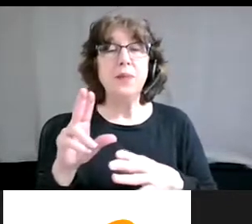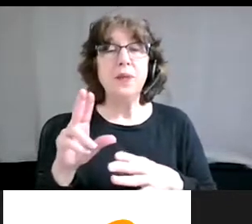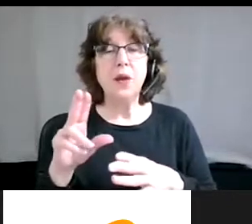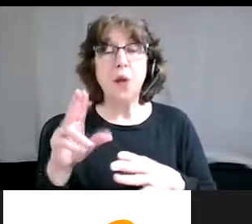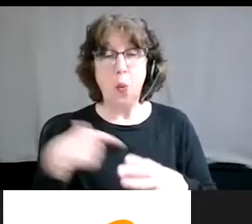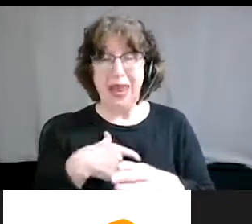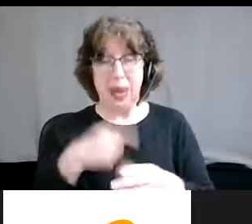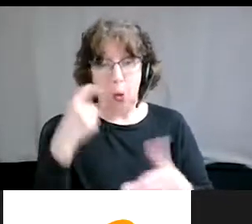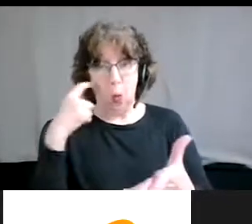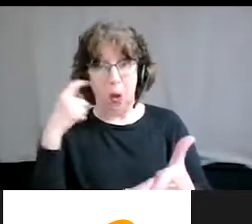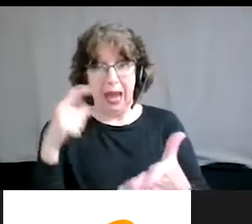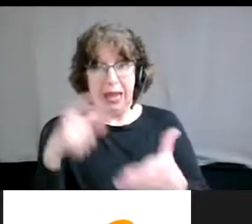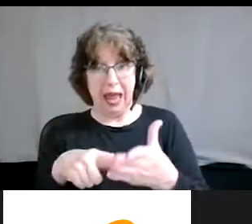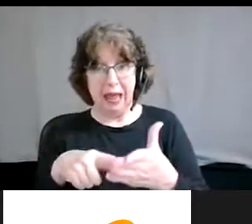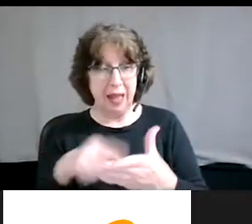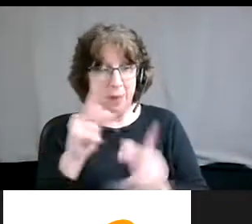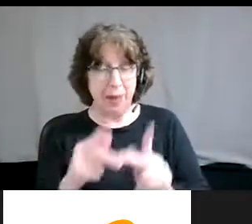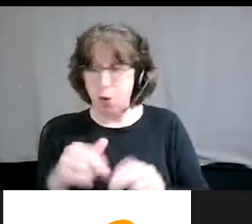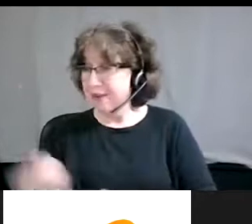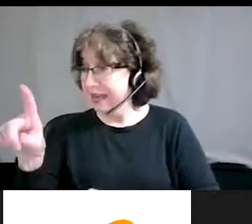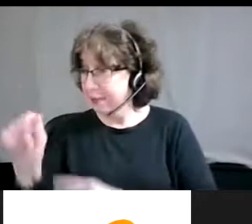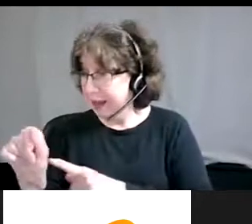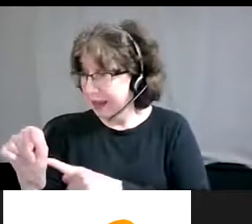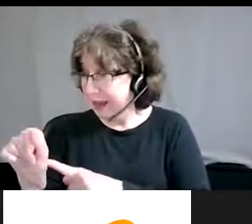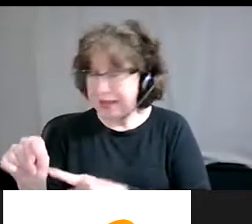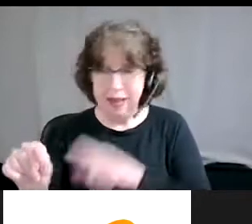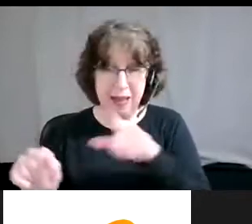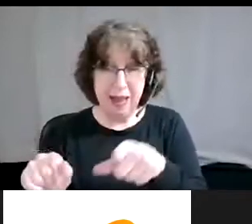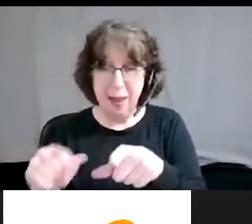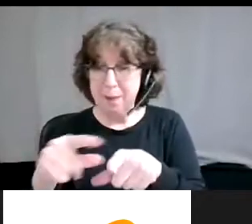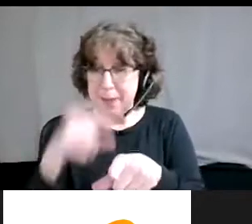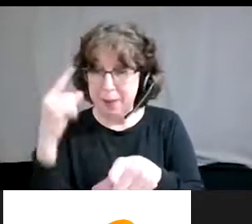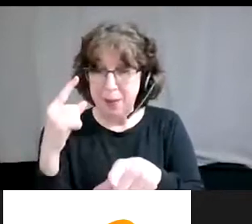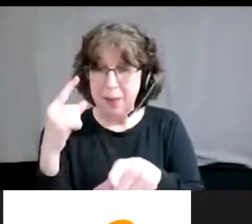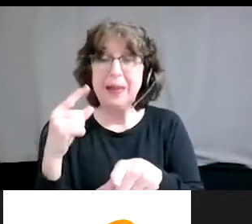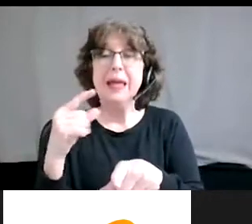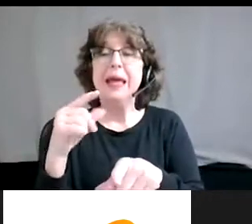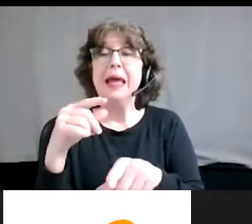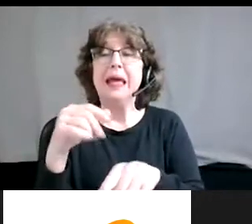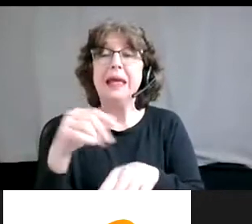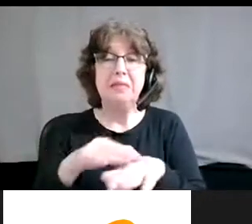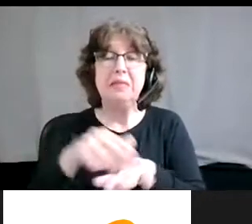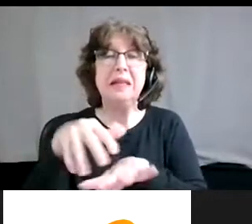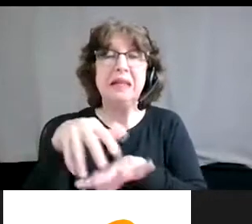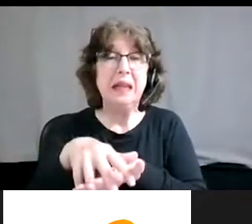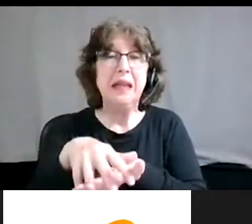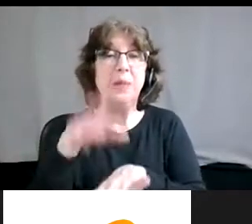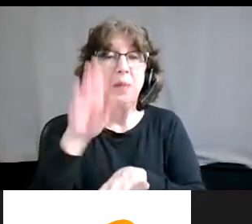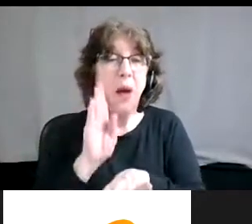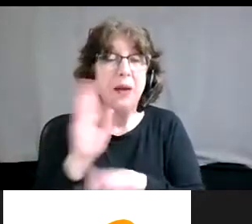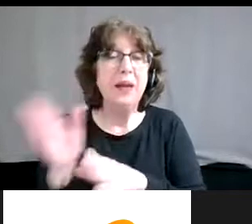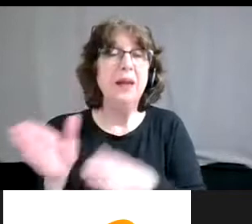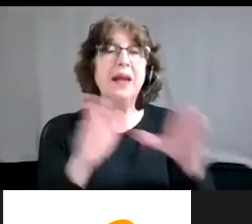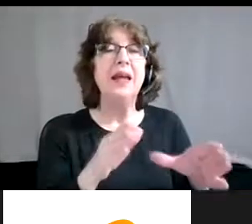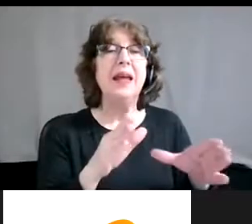disparities for disabled folks, for black, brown, indigenous folks, and certainly in sort of tertiary